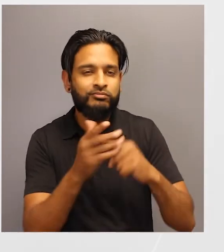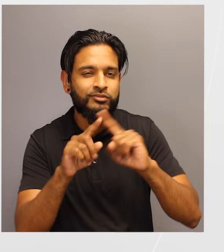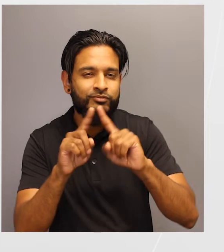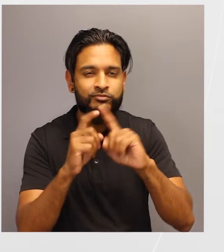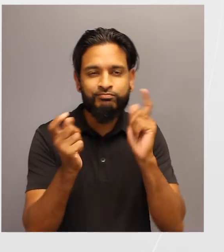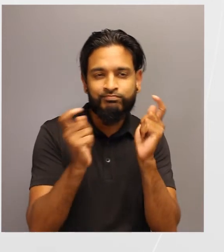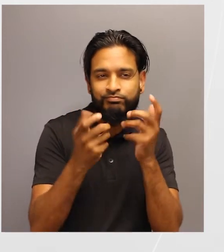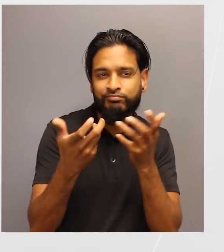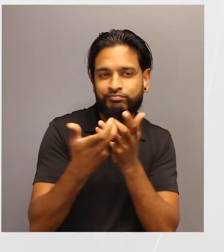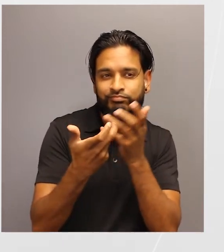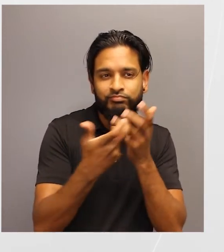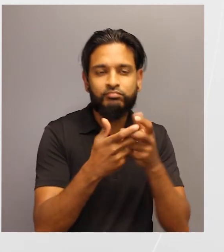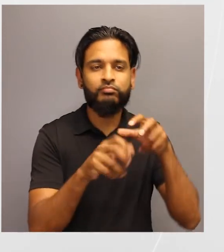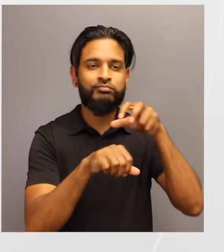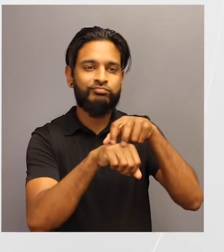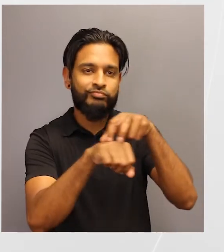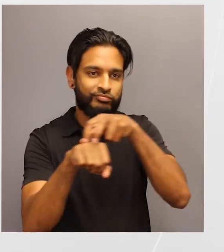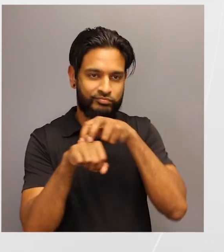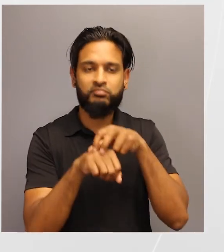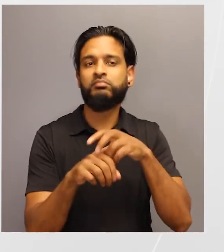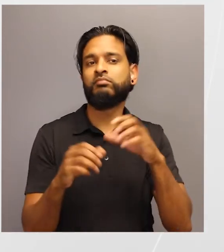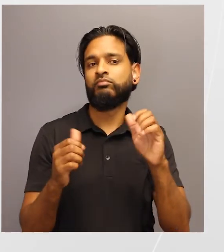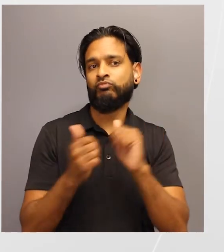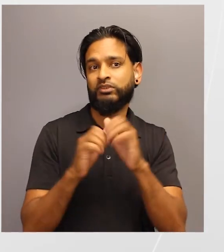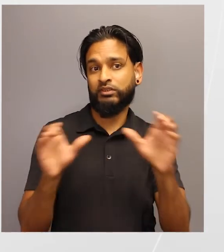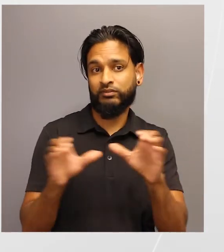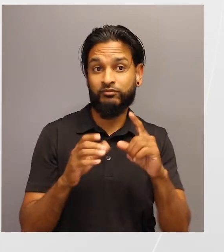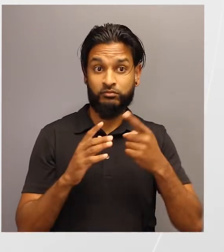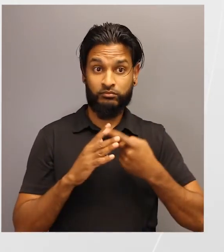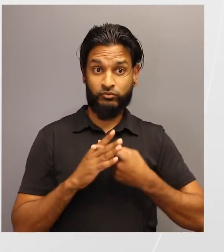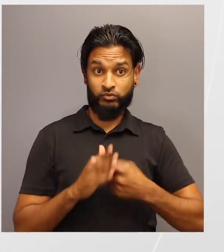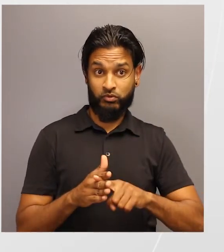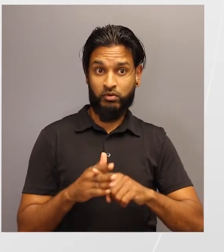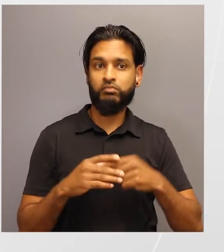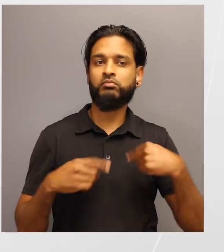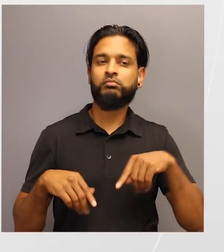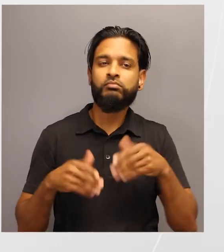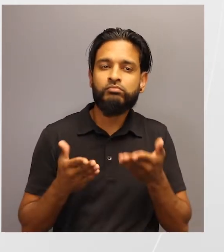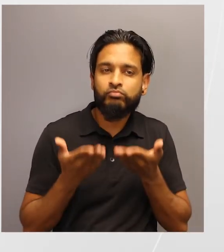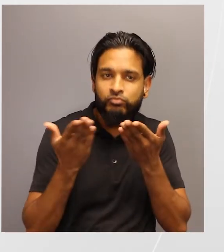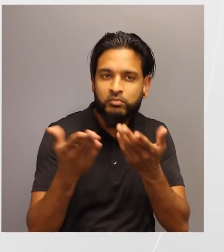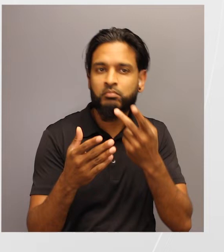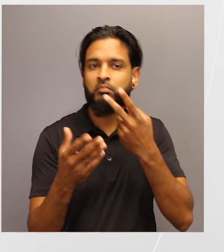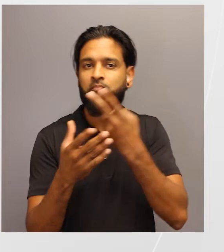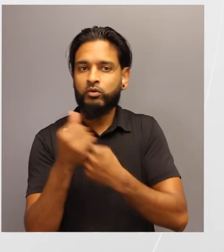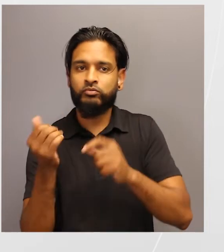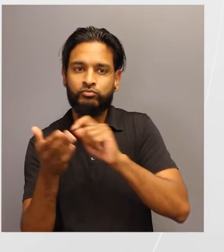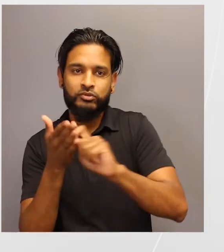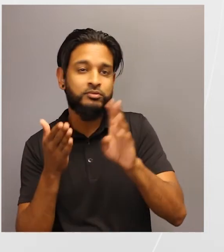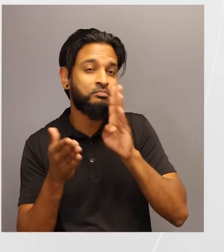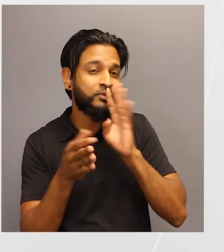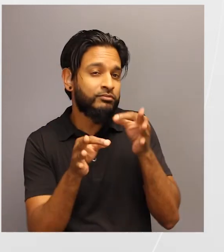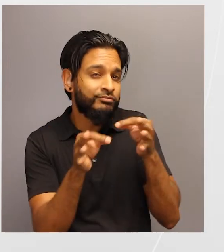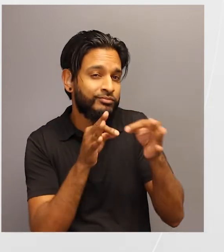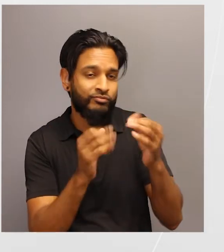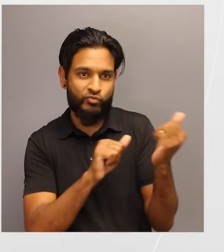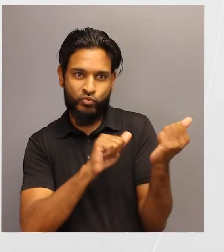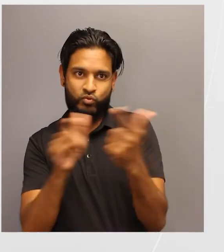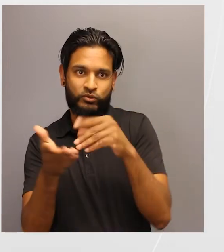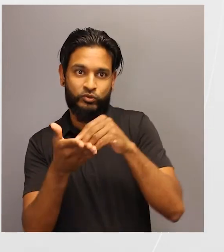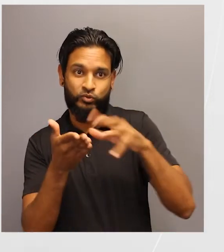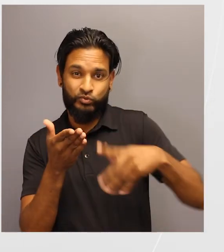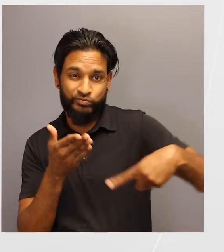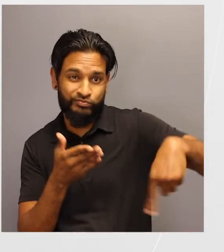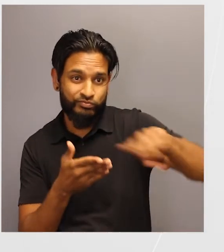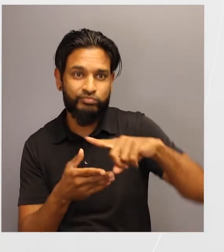races activity. At the start of this activity, we recommend providing both written and verbal instructions to all students. This way,